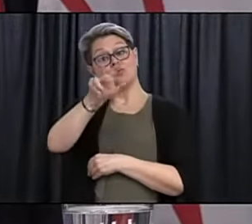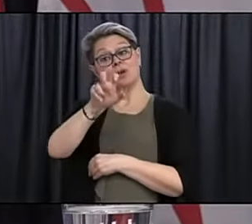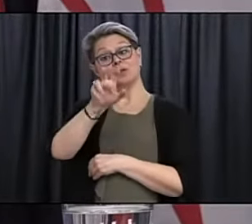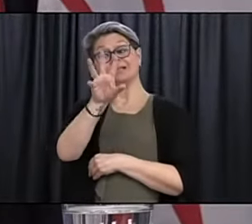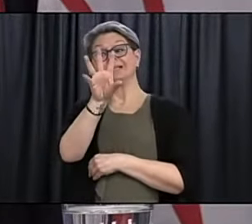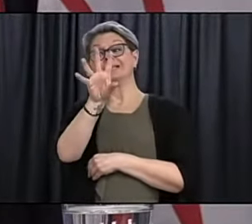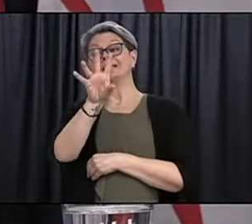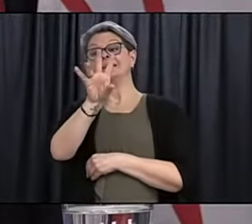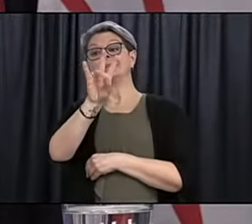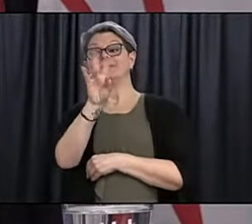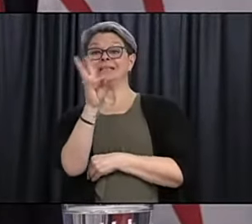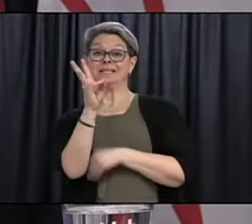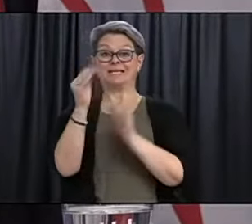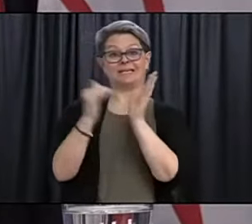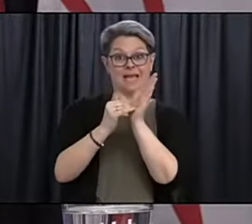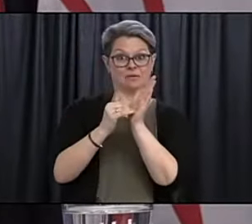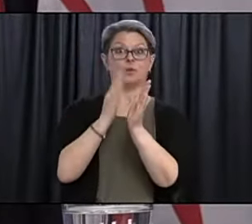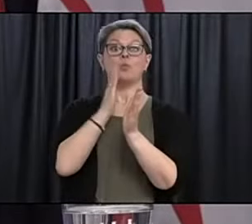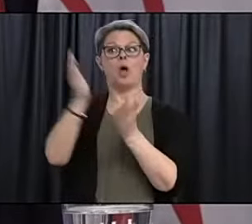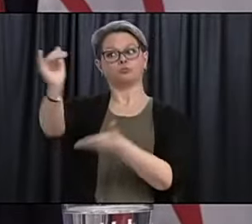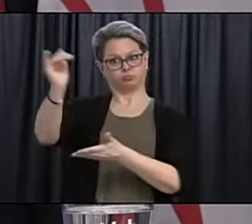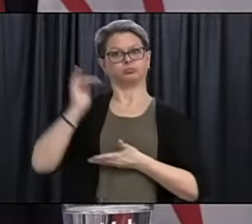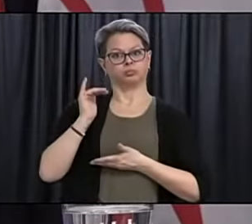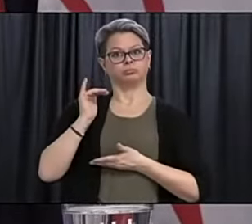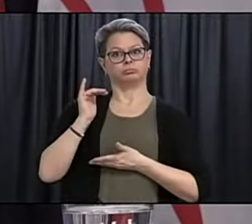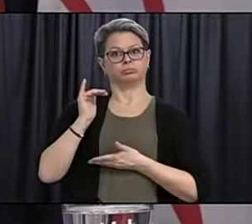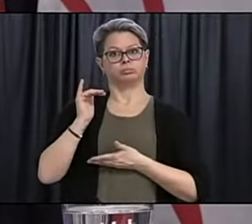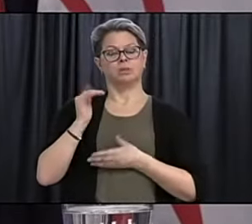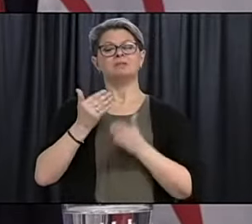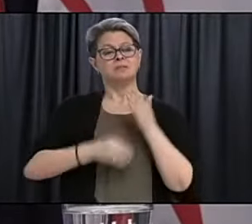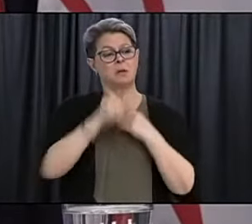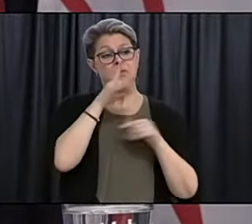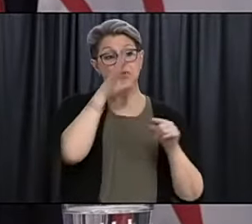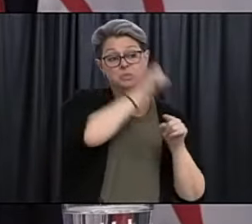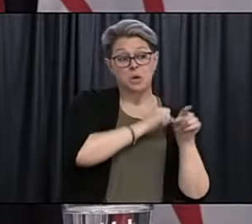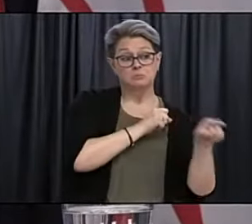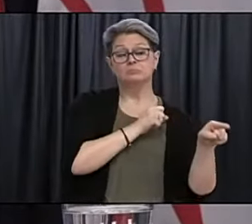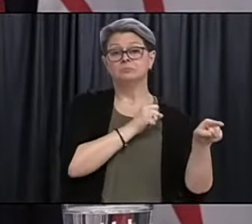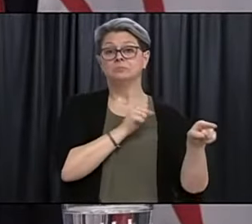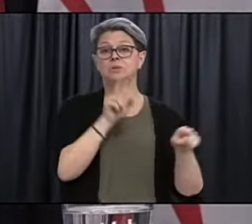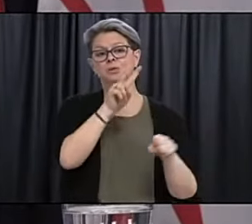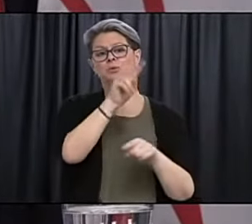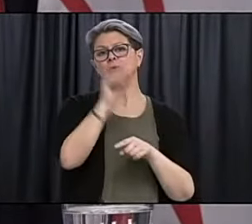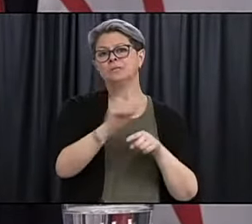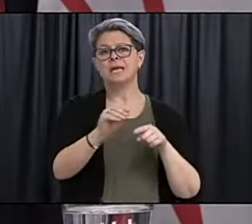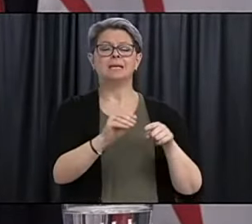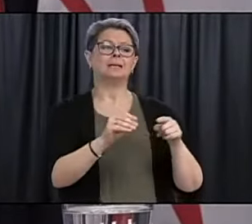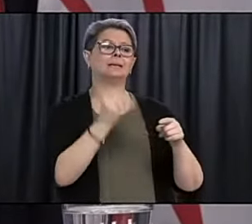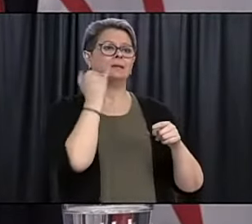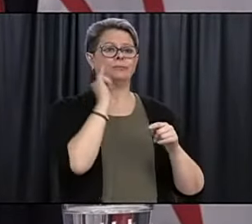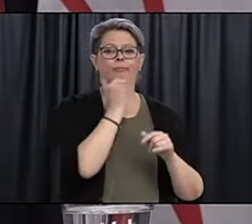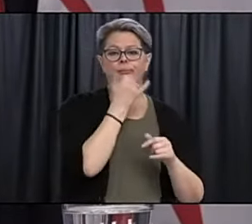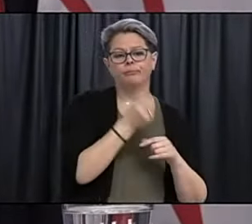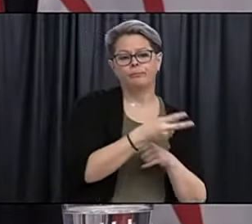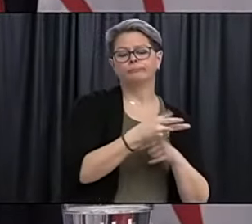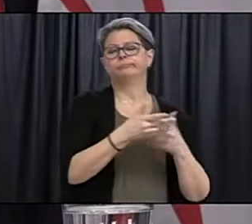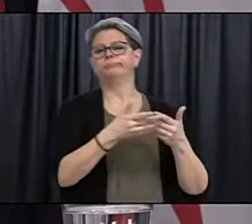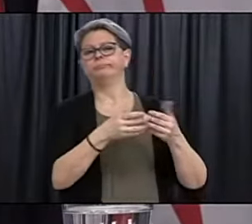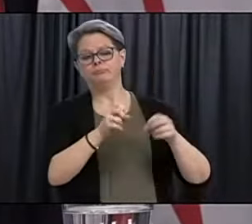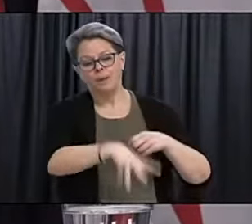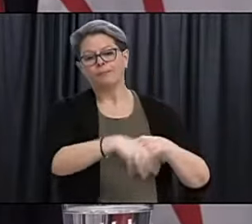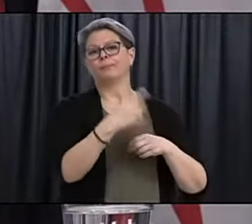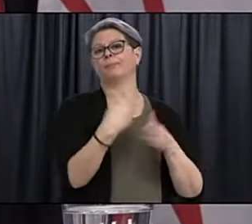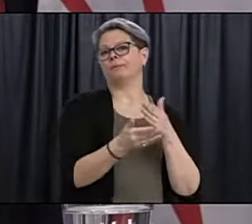,000 doses. There are some assumptions in that model, including, you know, a 2% wastage. The fact